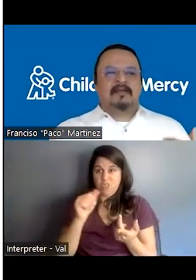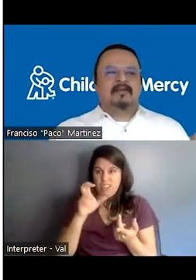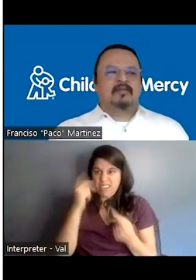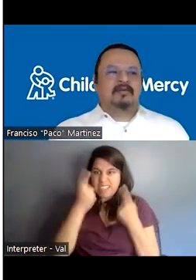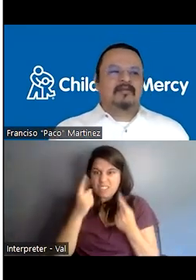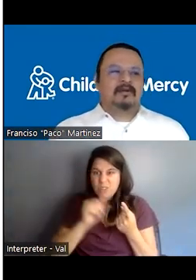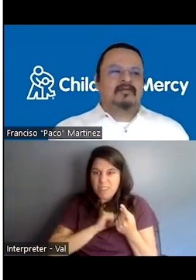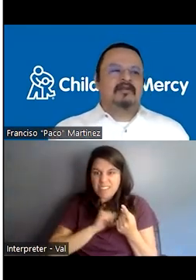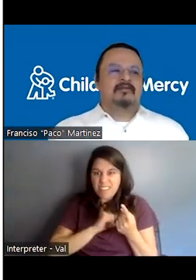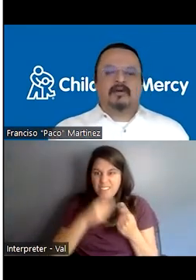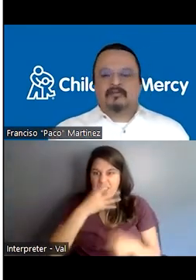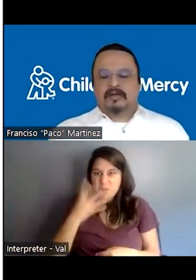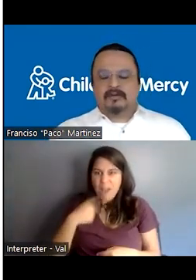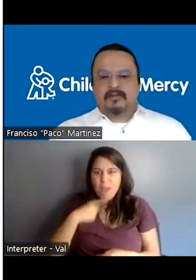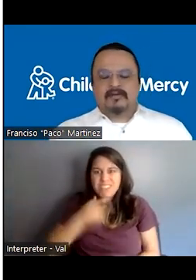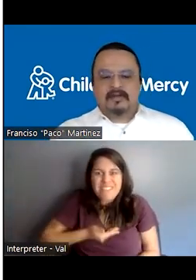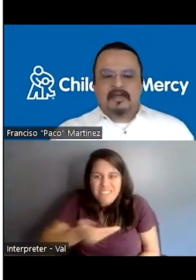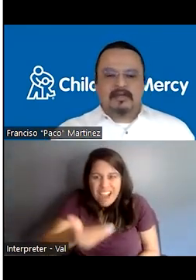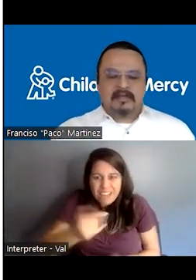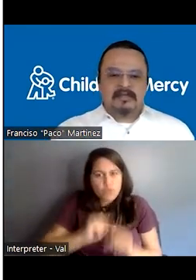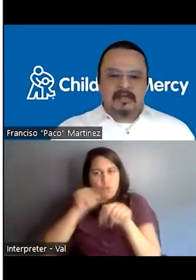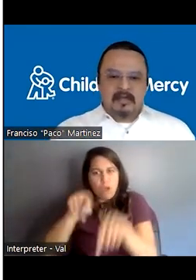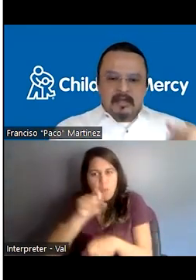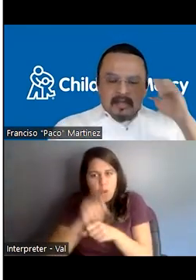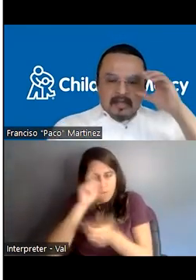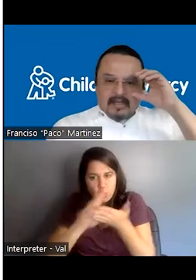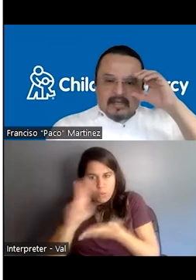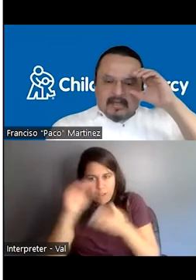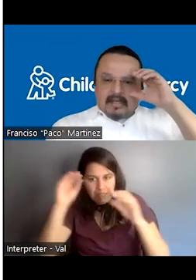invited to come to this country to work for a university and teach.